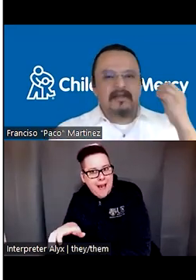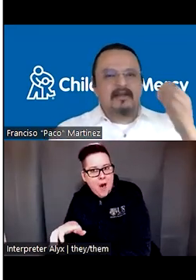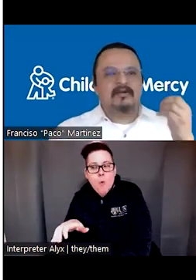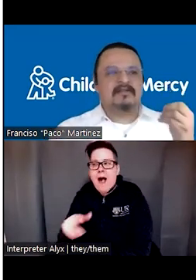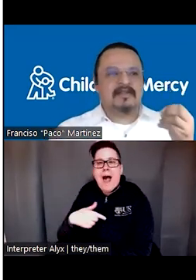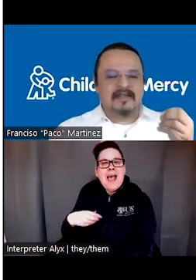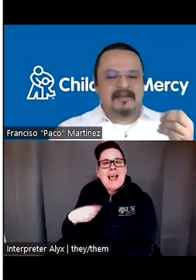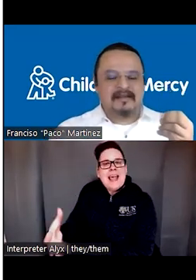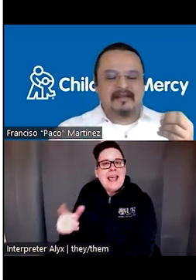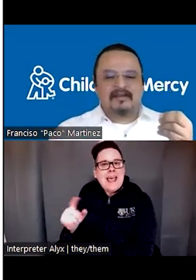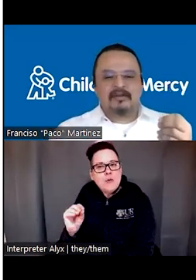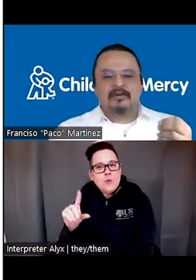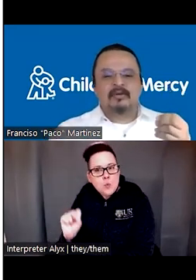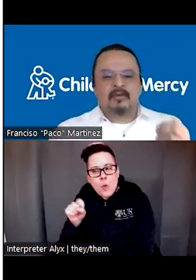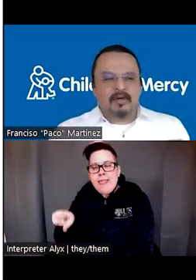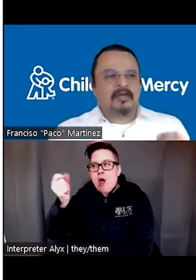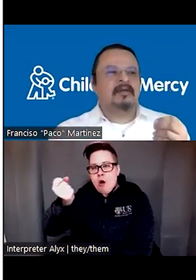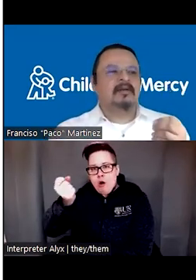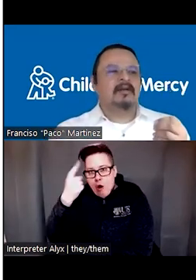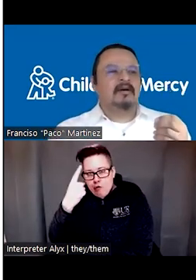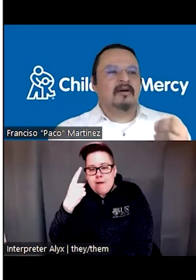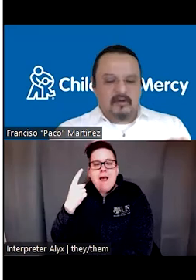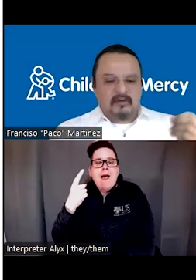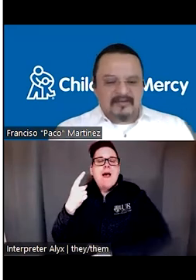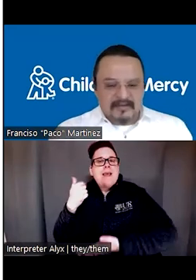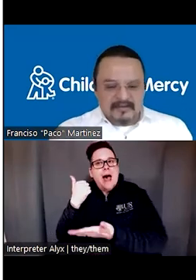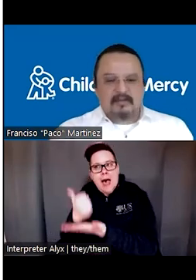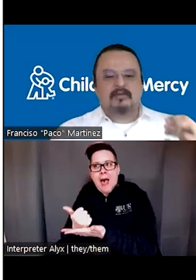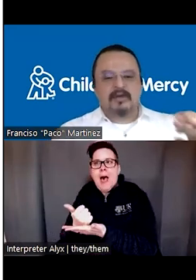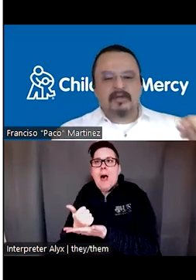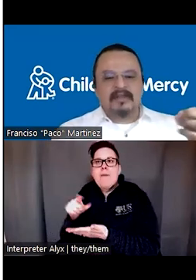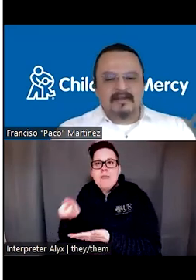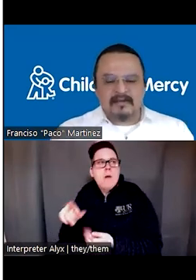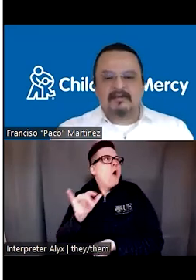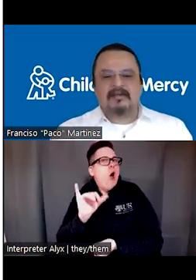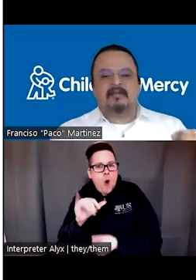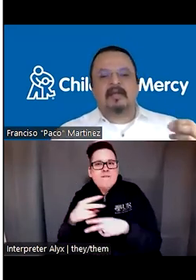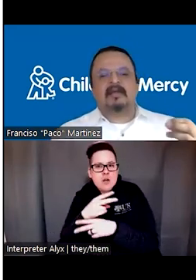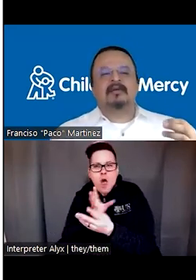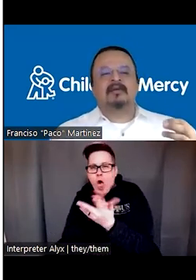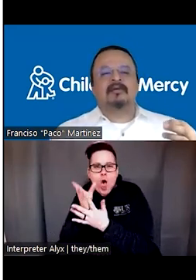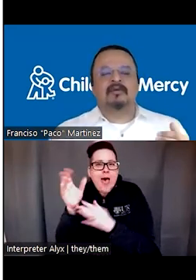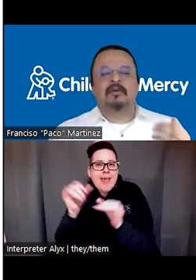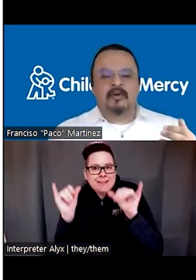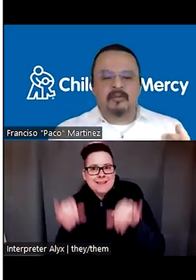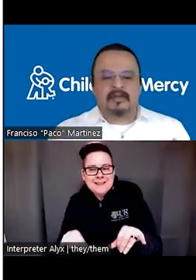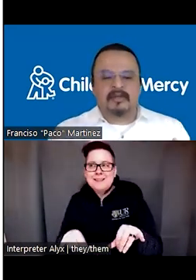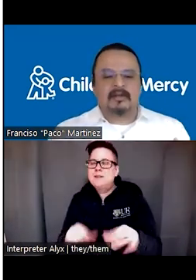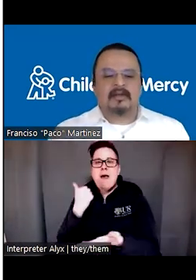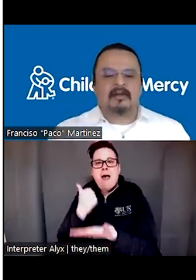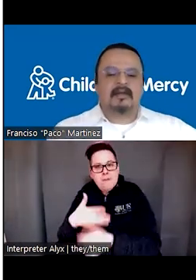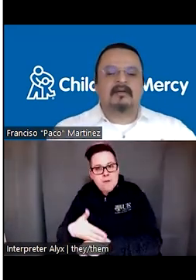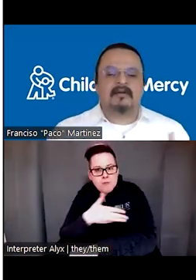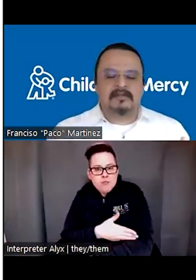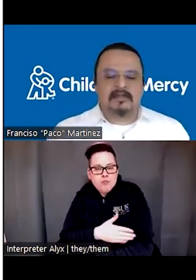tools that they understand to work the system, to work with the system and to, to improve their,